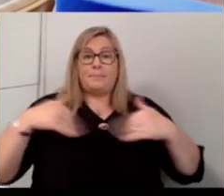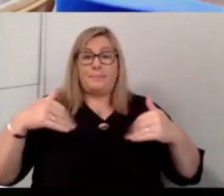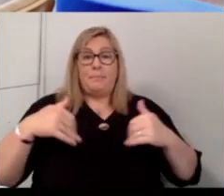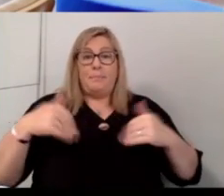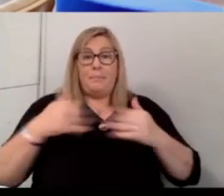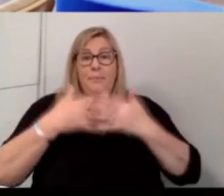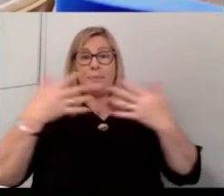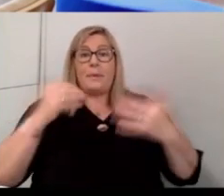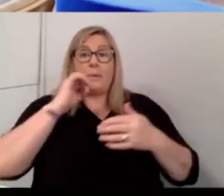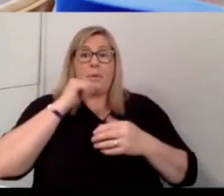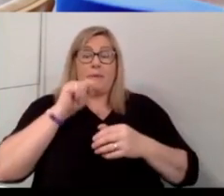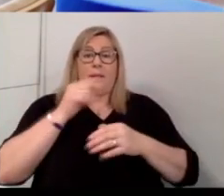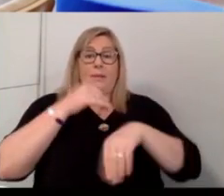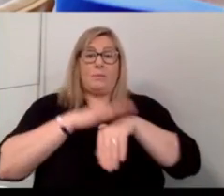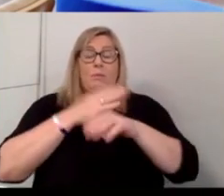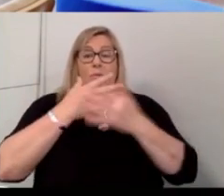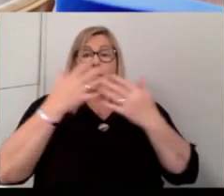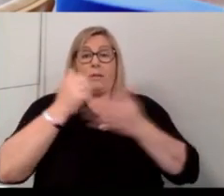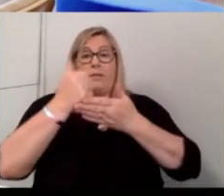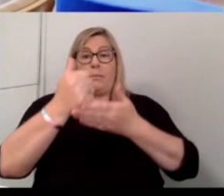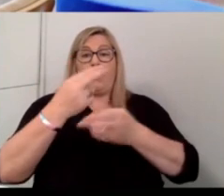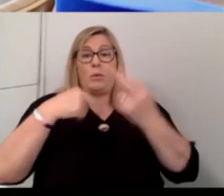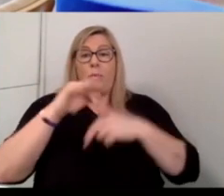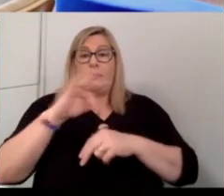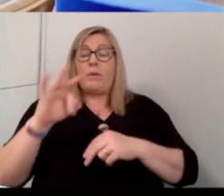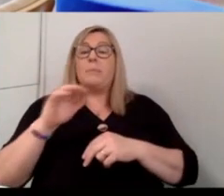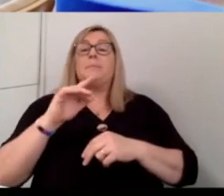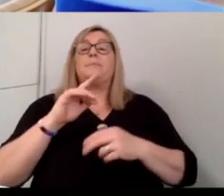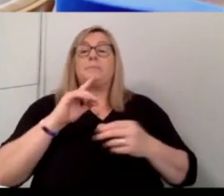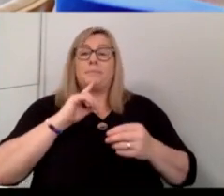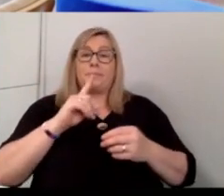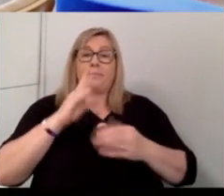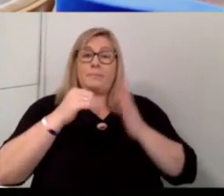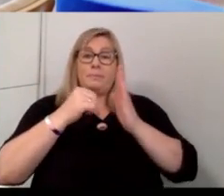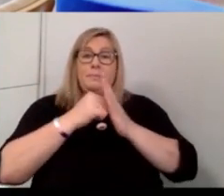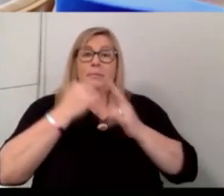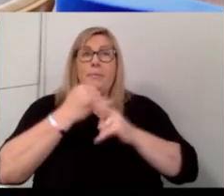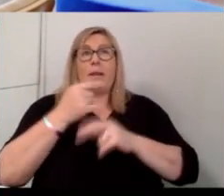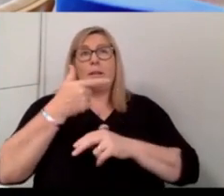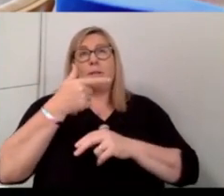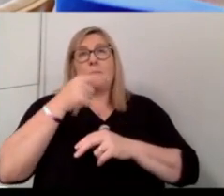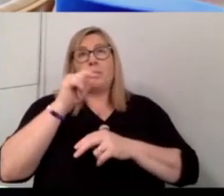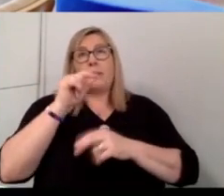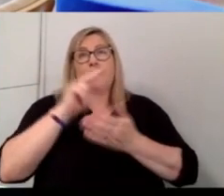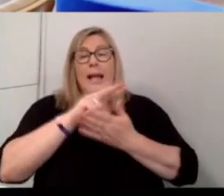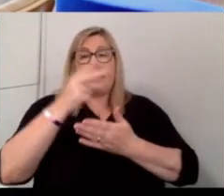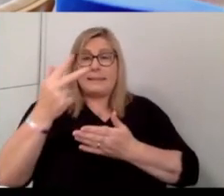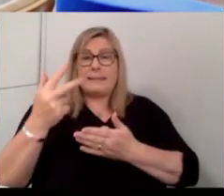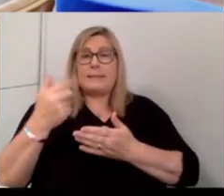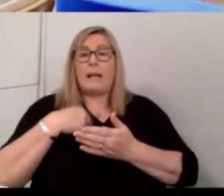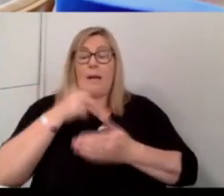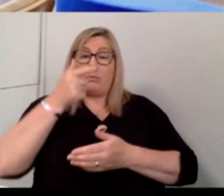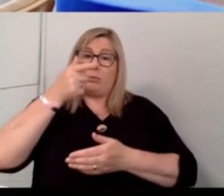that's where a lot of the support comes from. So in terms of the support in 2018, I was fortunate